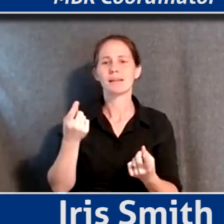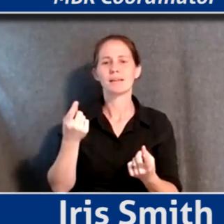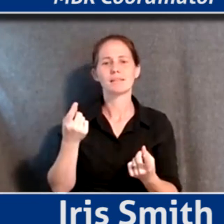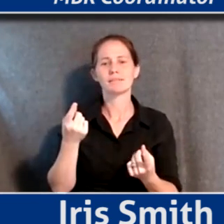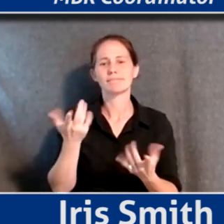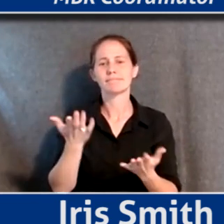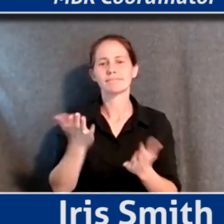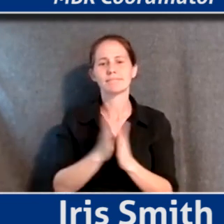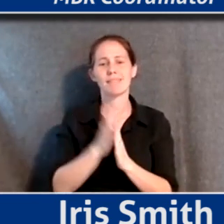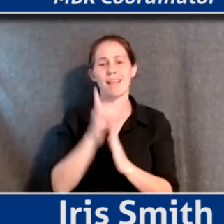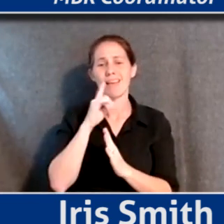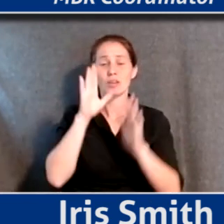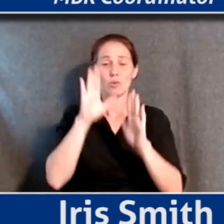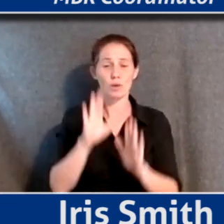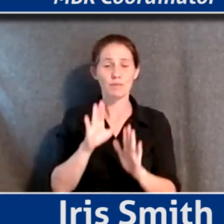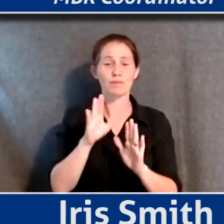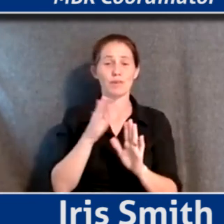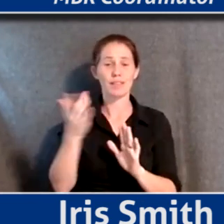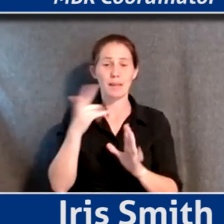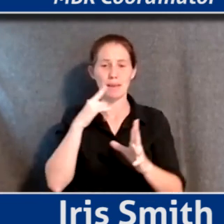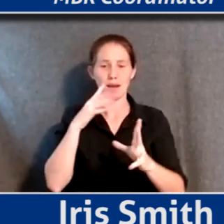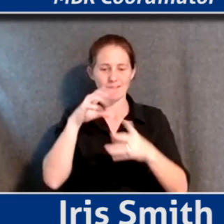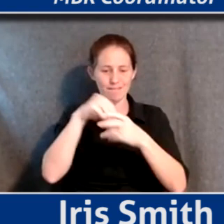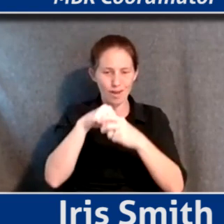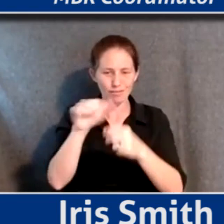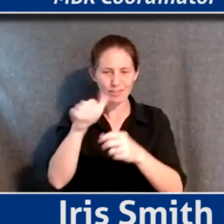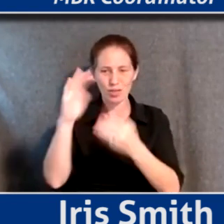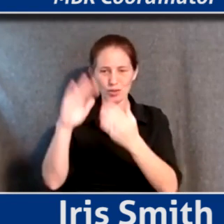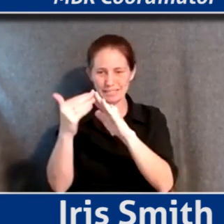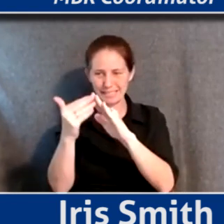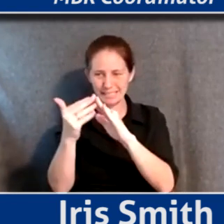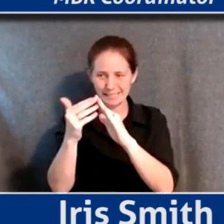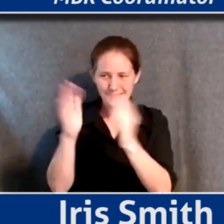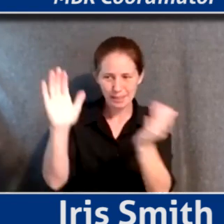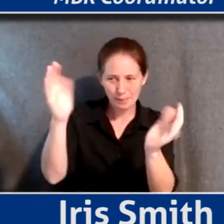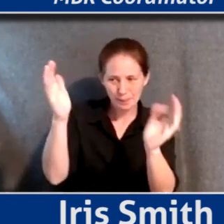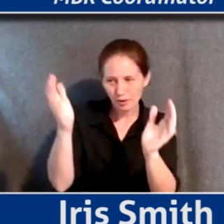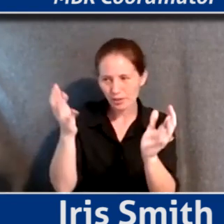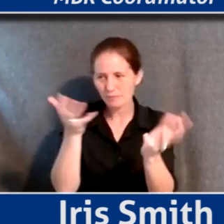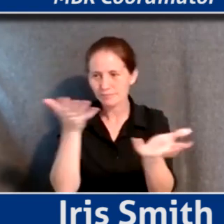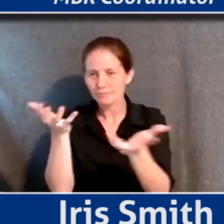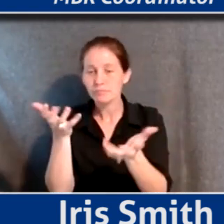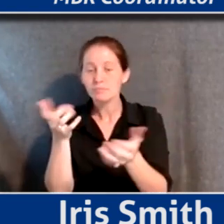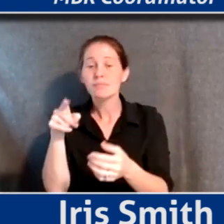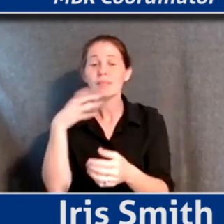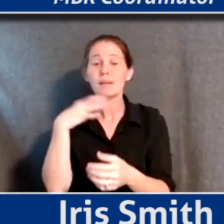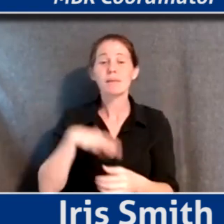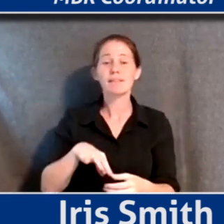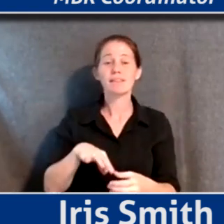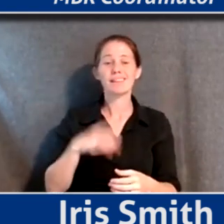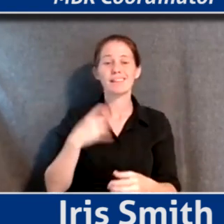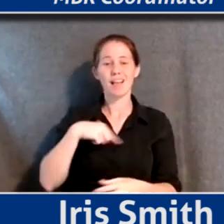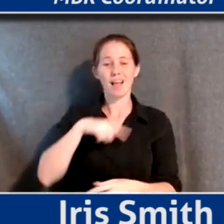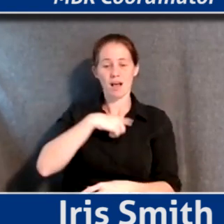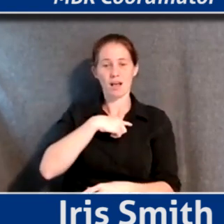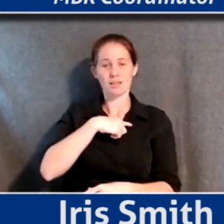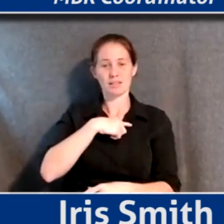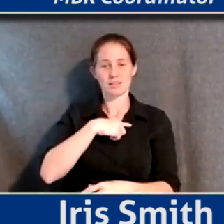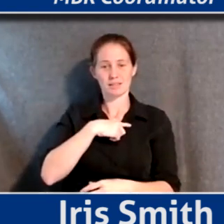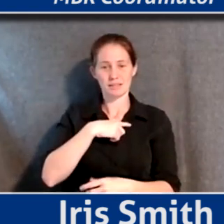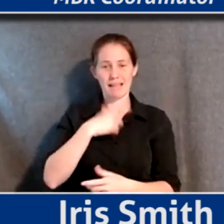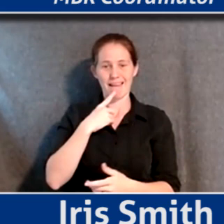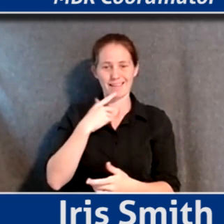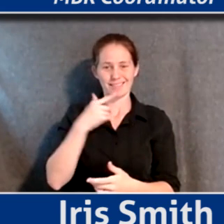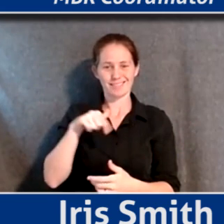I think, one of the great things about engaging with other cities, right? And, you the benefit of that is us as kind of civil